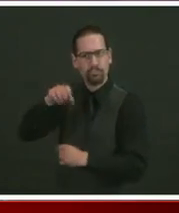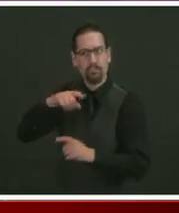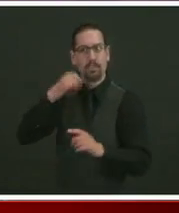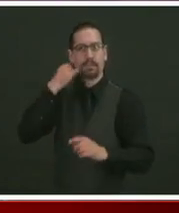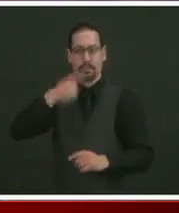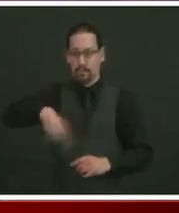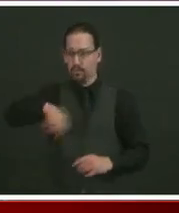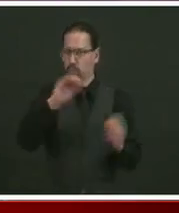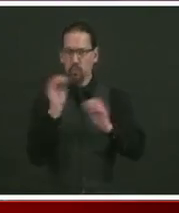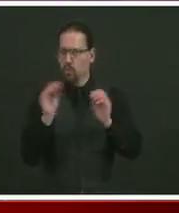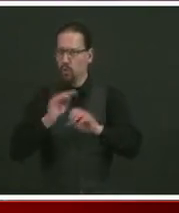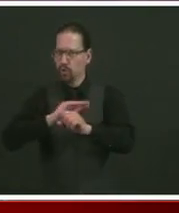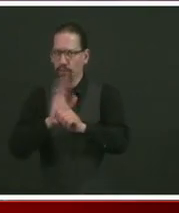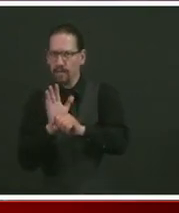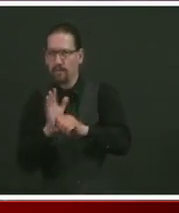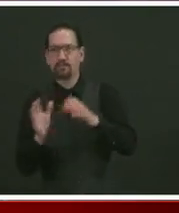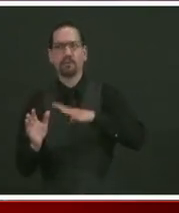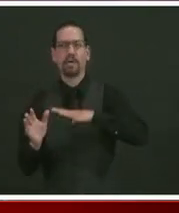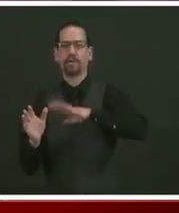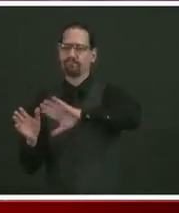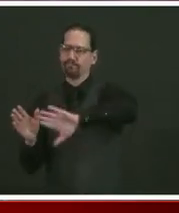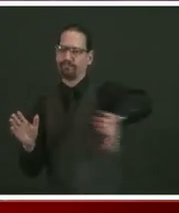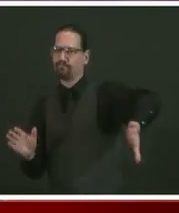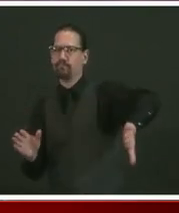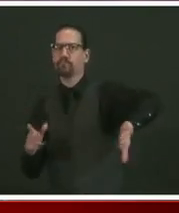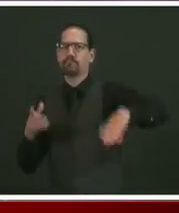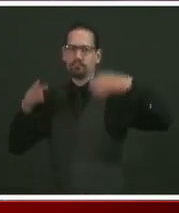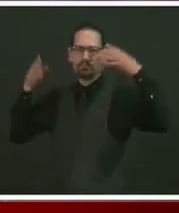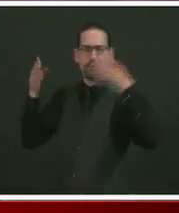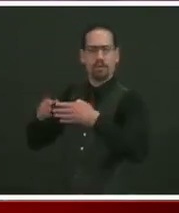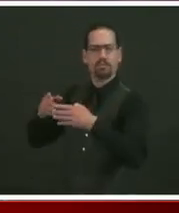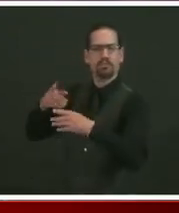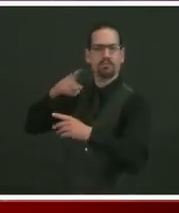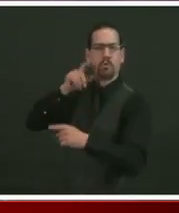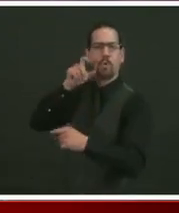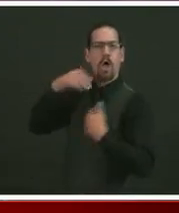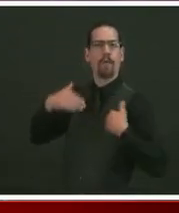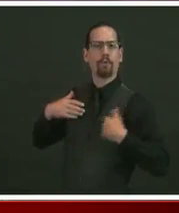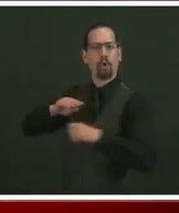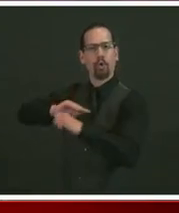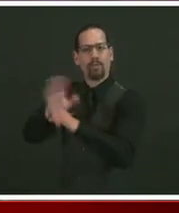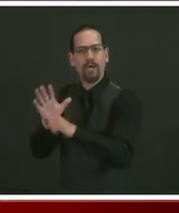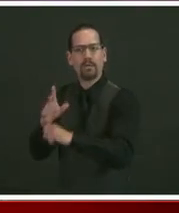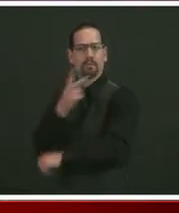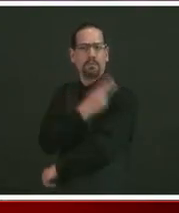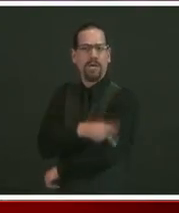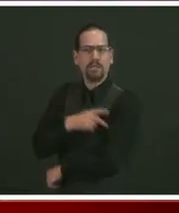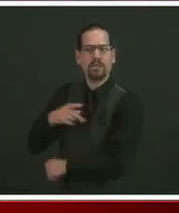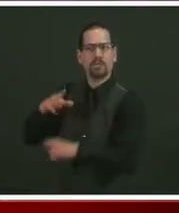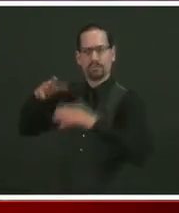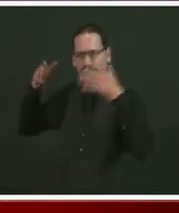So we've seen disturbing things. You know, cancer patients putting off treatment, patients putting off